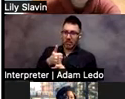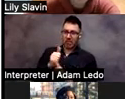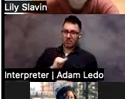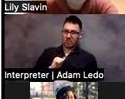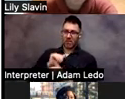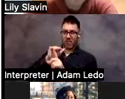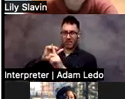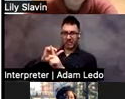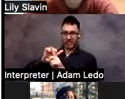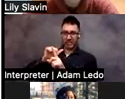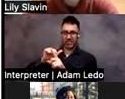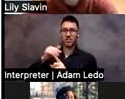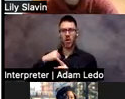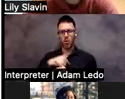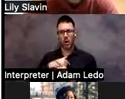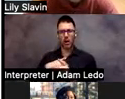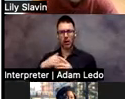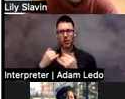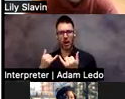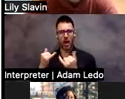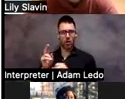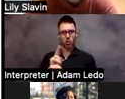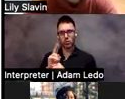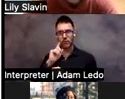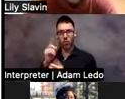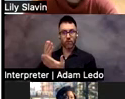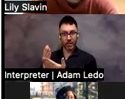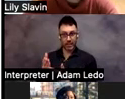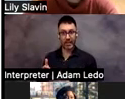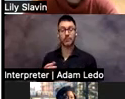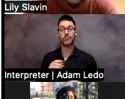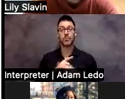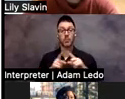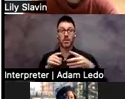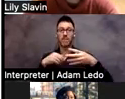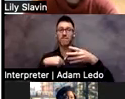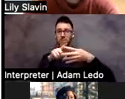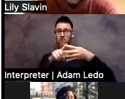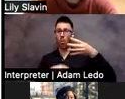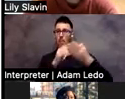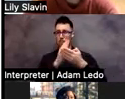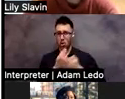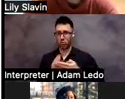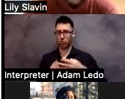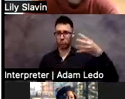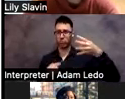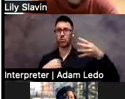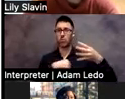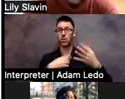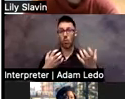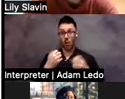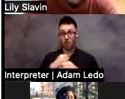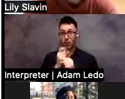of self-advocacy. And we have to make sure that we teach self-advocacy in our classes